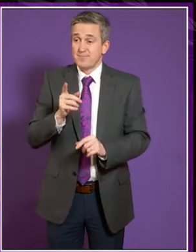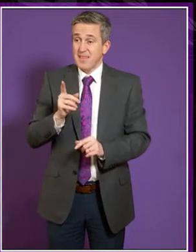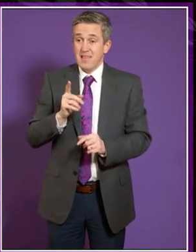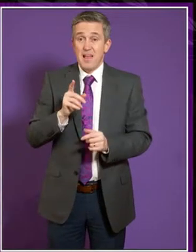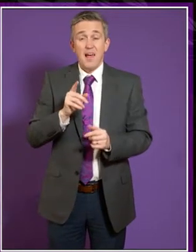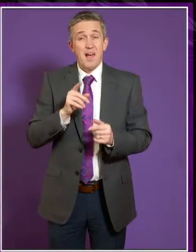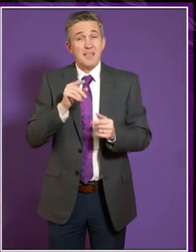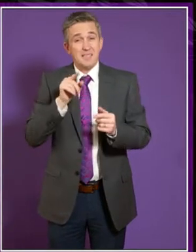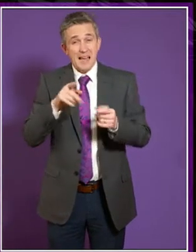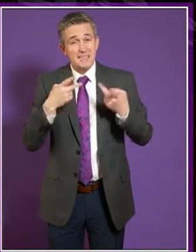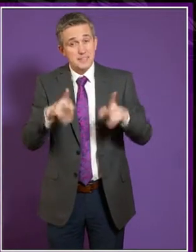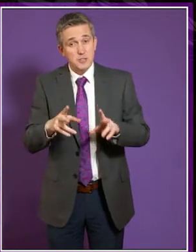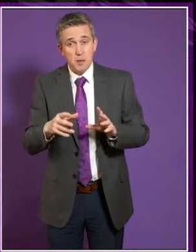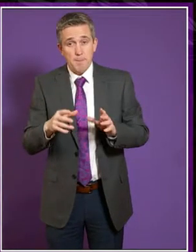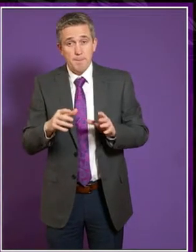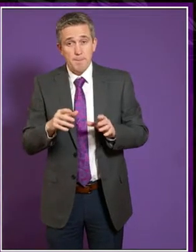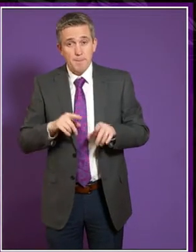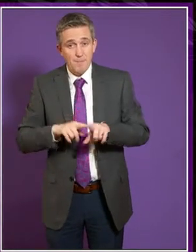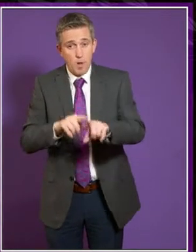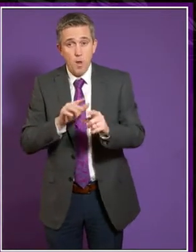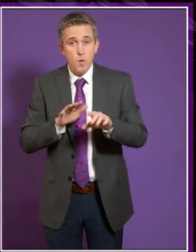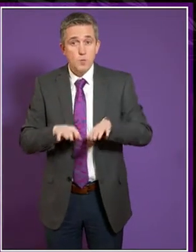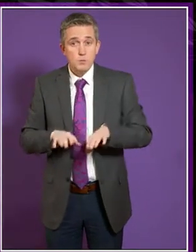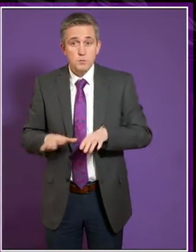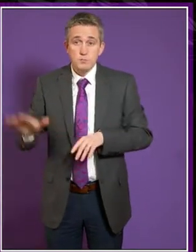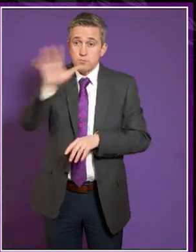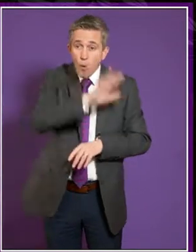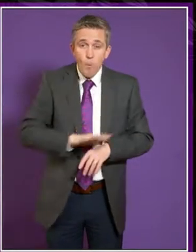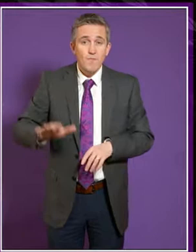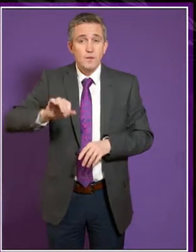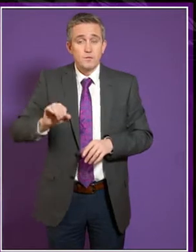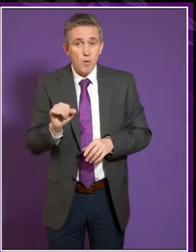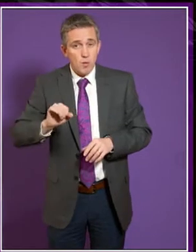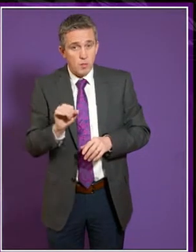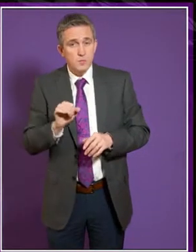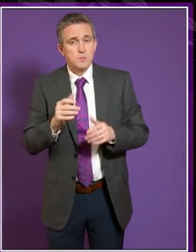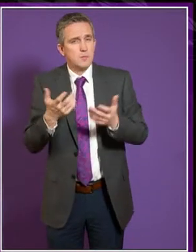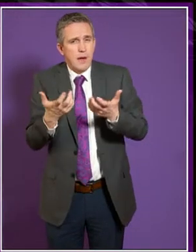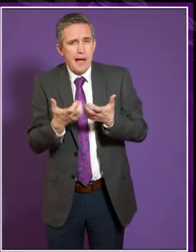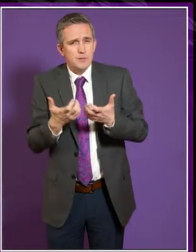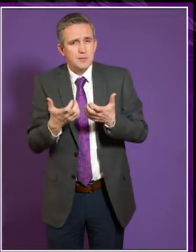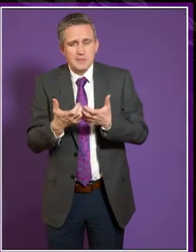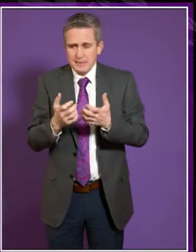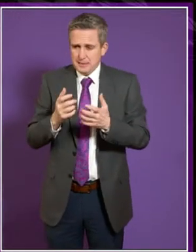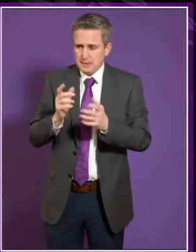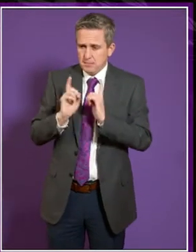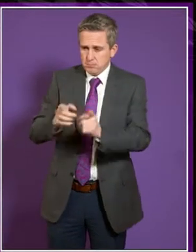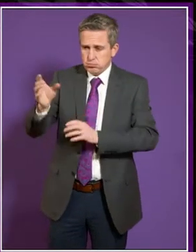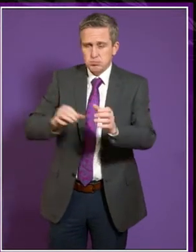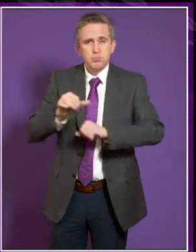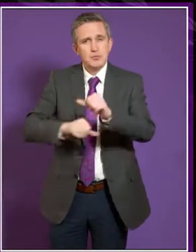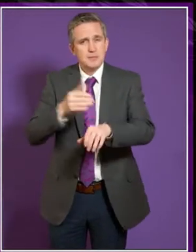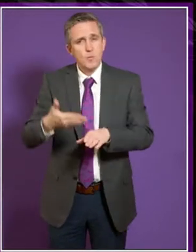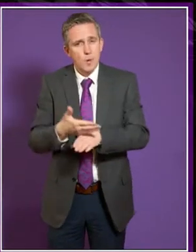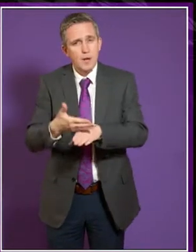universally, whether there's consistency in how the contextualised admission process works, and whether it can be